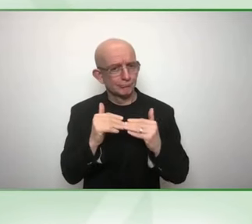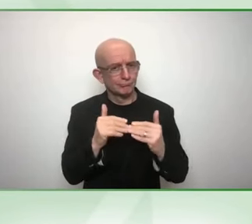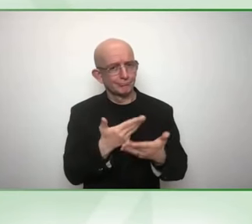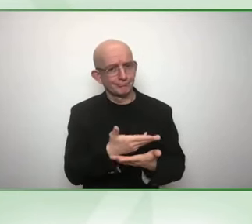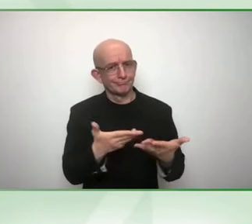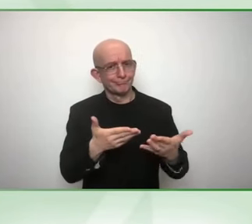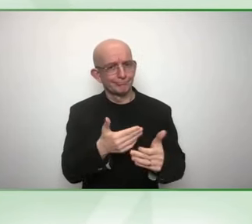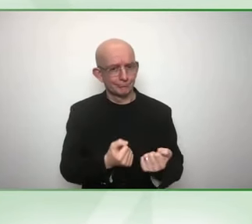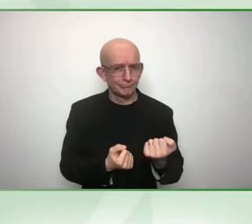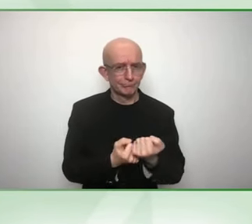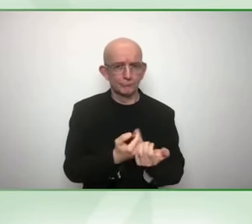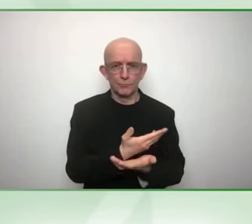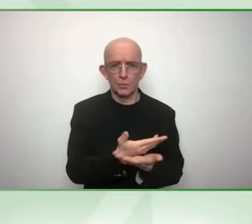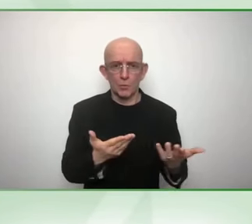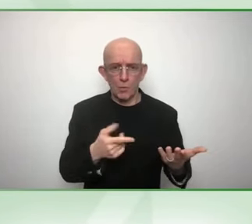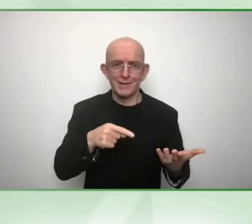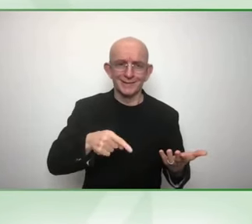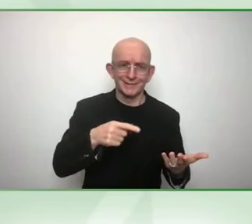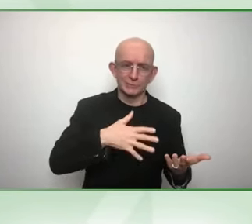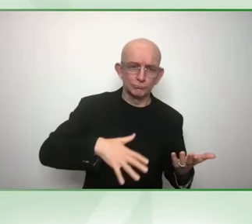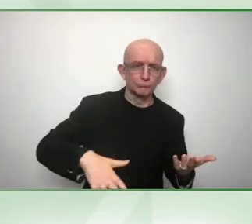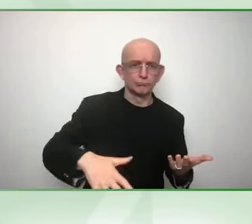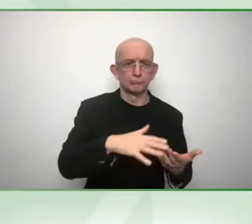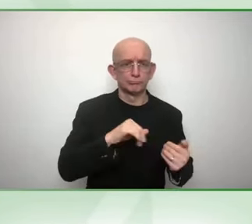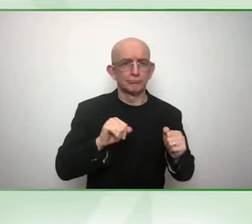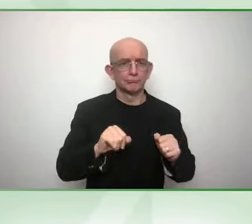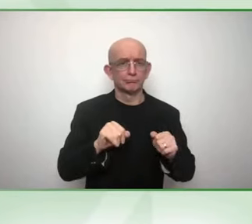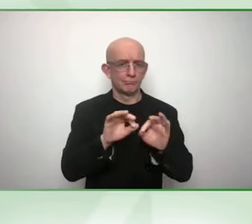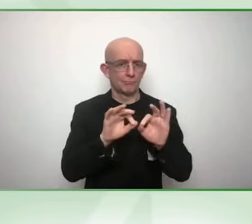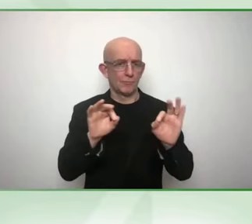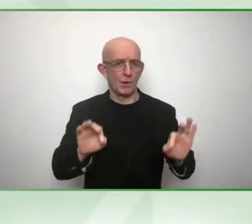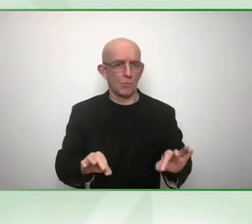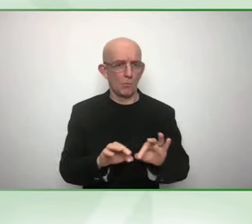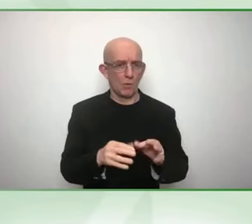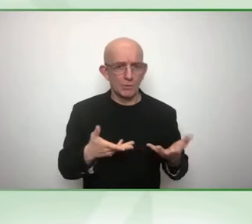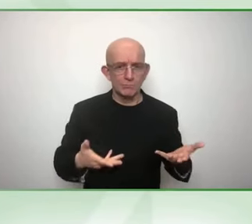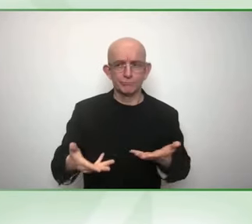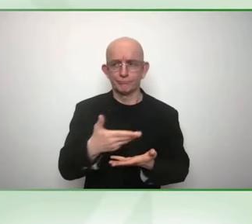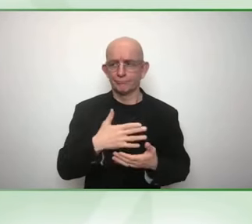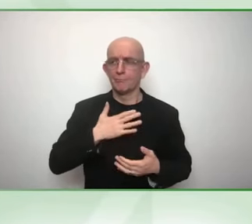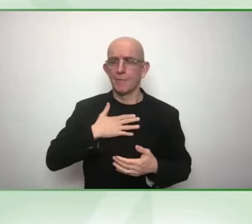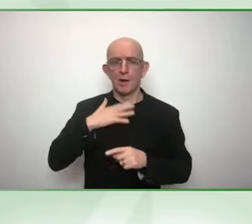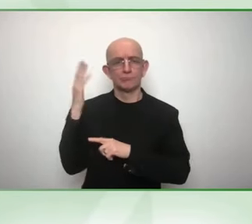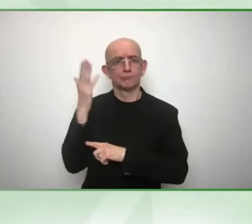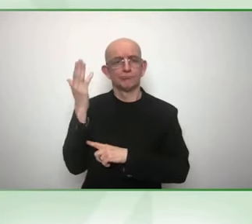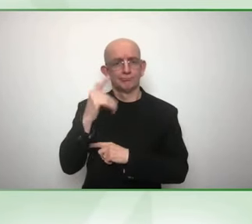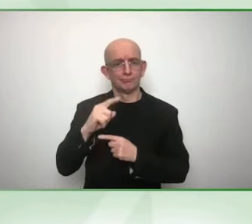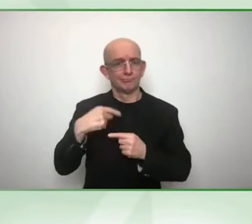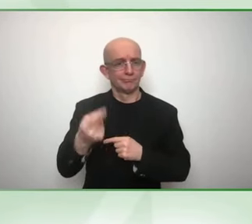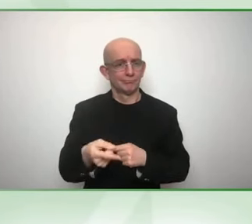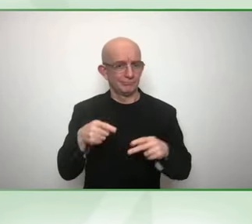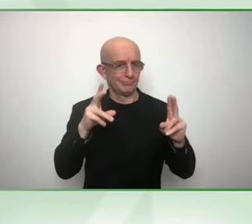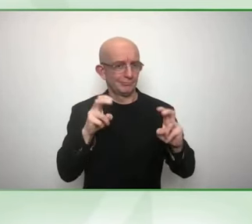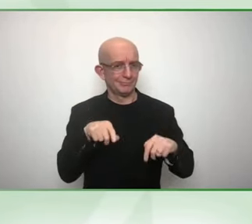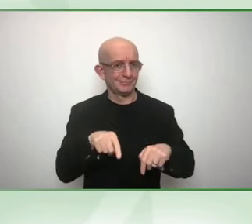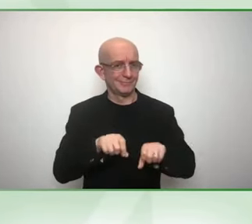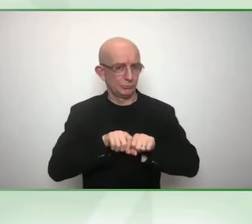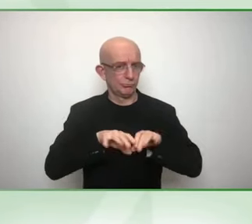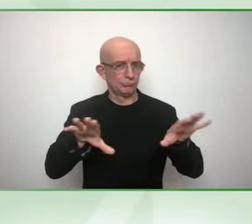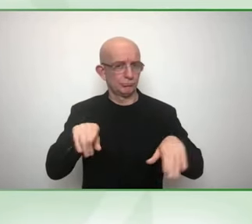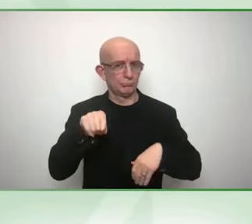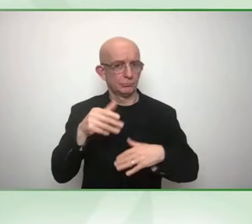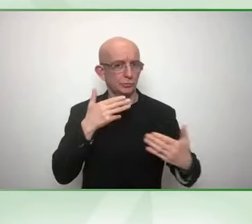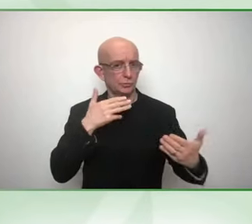June, and one of the reasons I'm so excited to attend this conference is I would love to talk to any number of you and and gain your